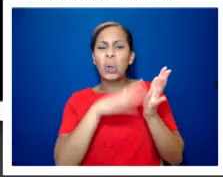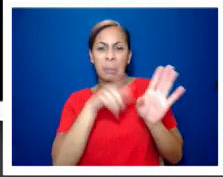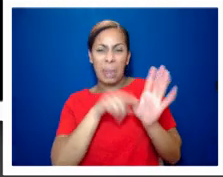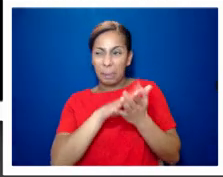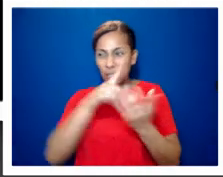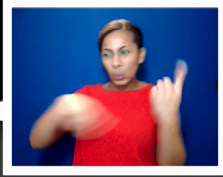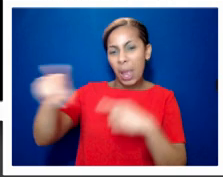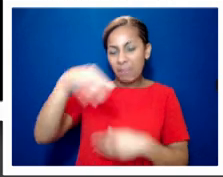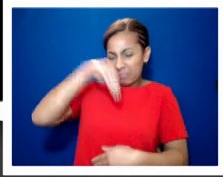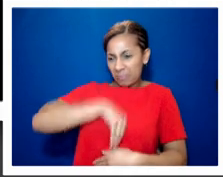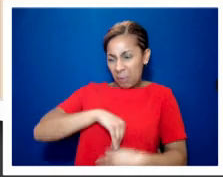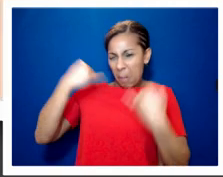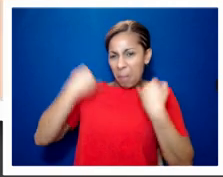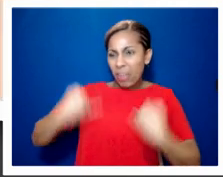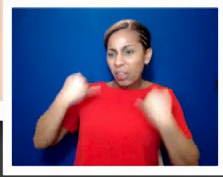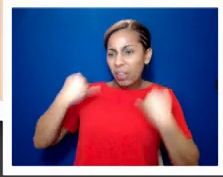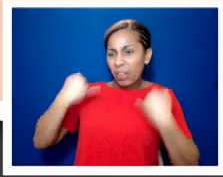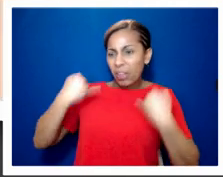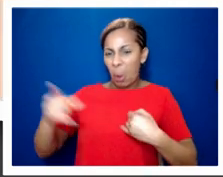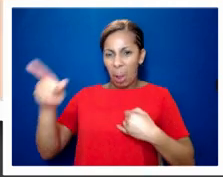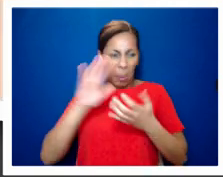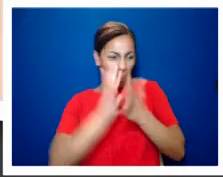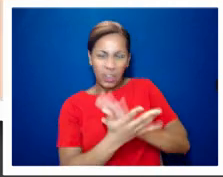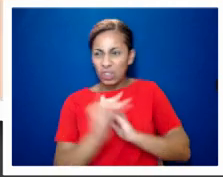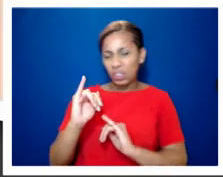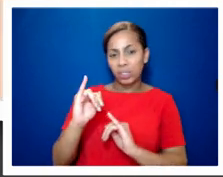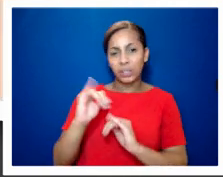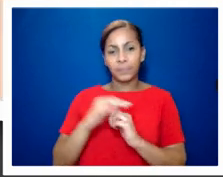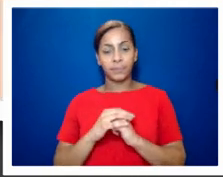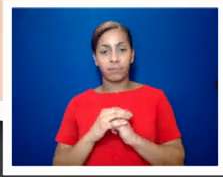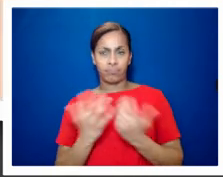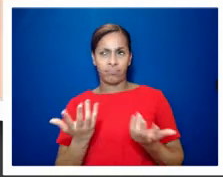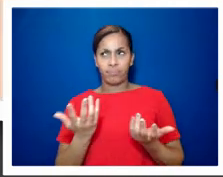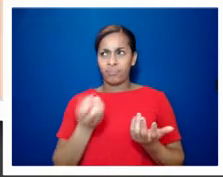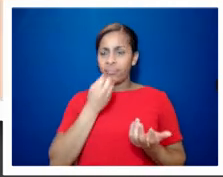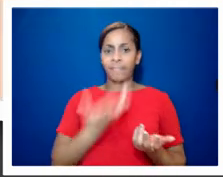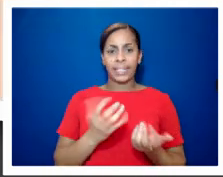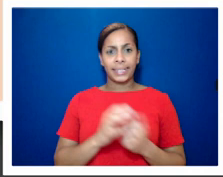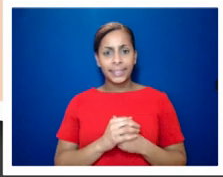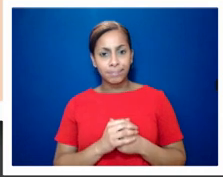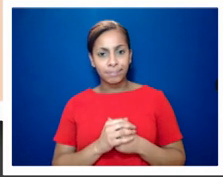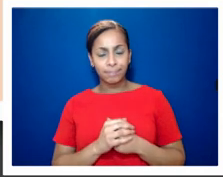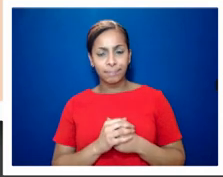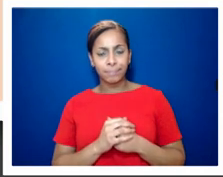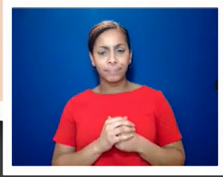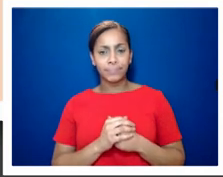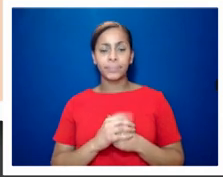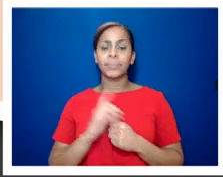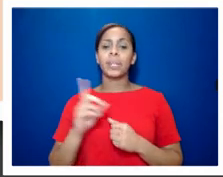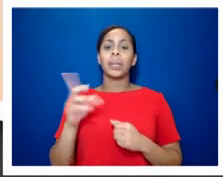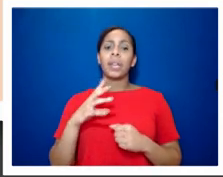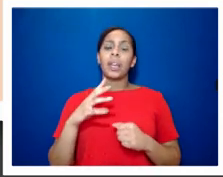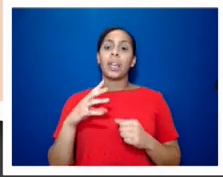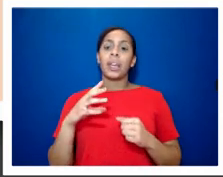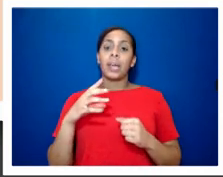lovely now initially in the labour party there was muted support for section